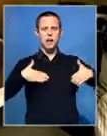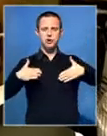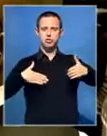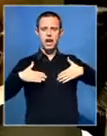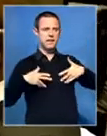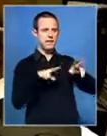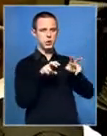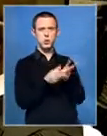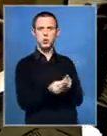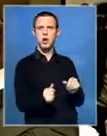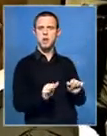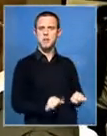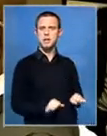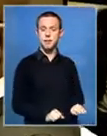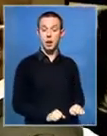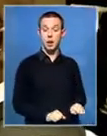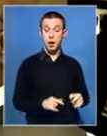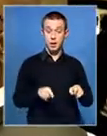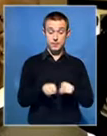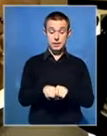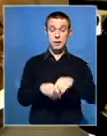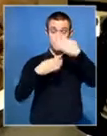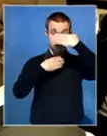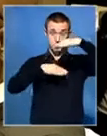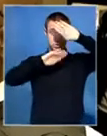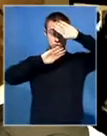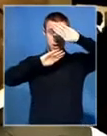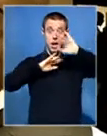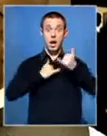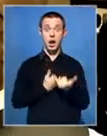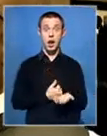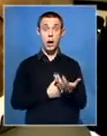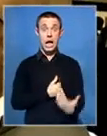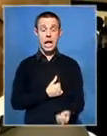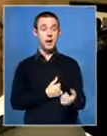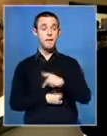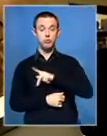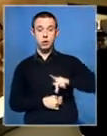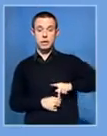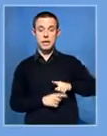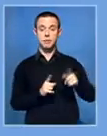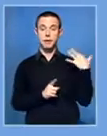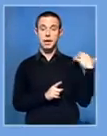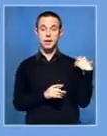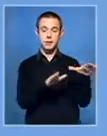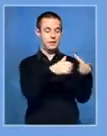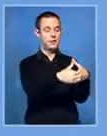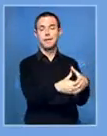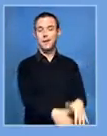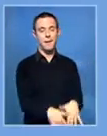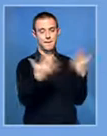In the meantime, Botswana operates with a President without a Cabinet, and the impasse continues.